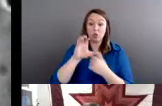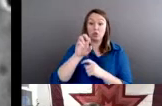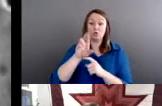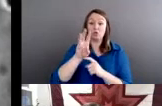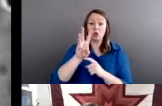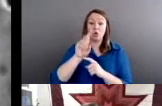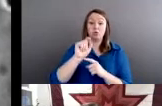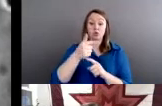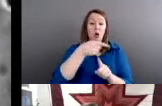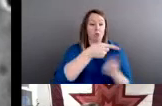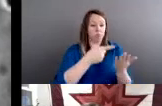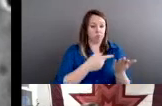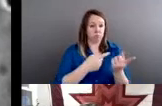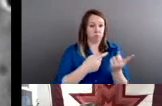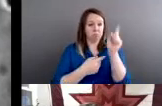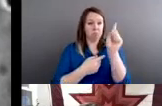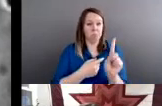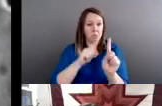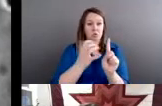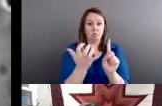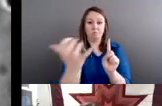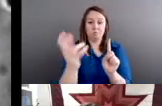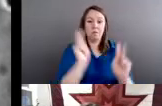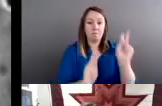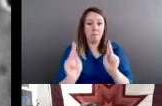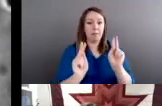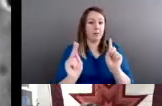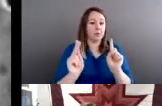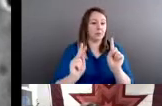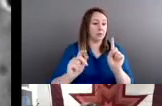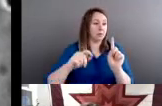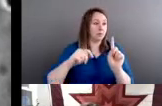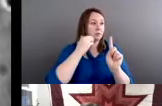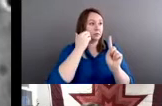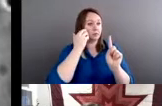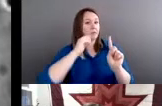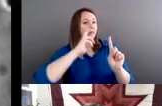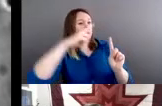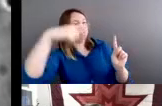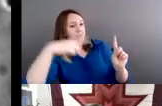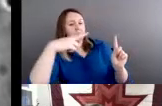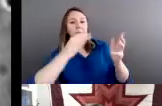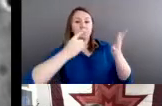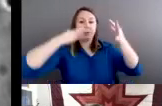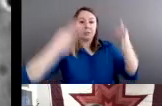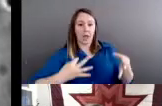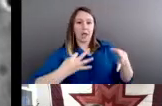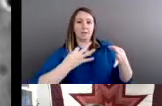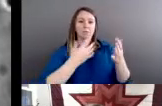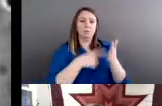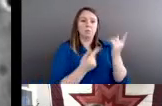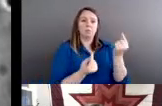the people to be adjudicated for the crime that he committed. And under the